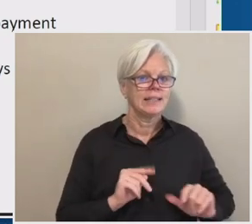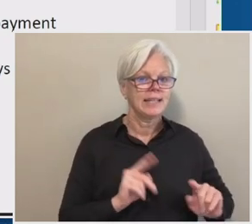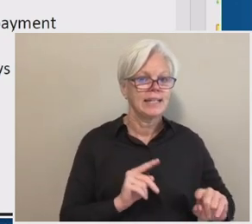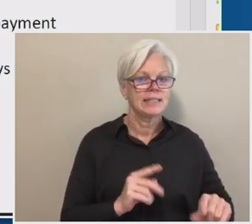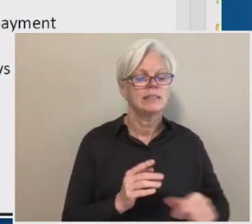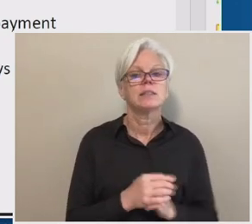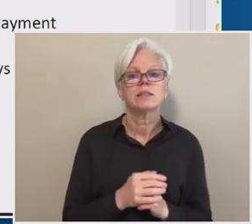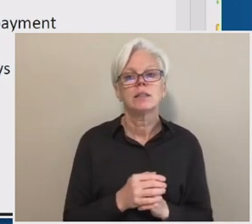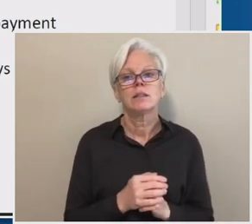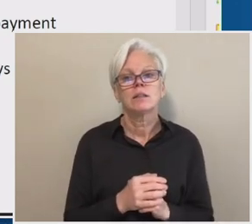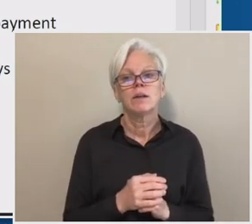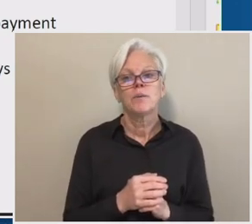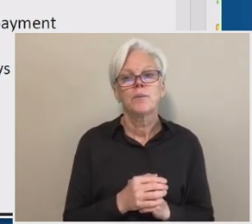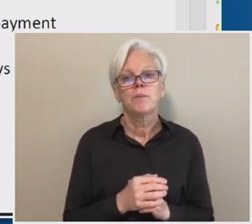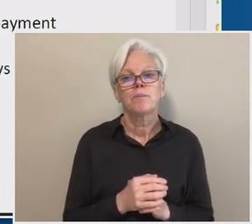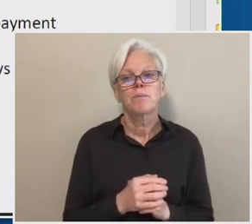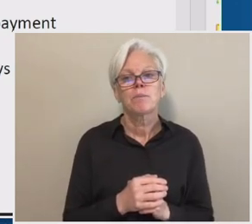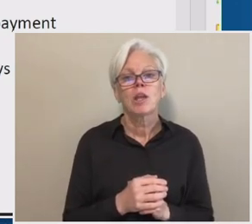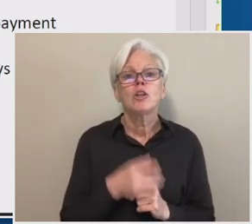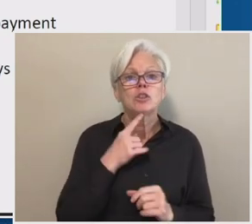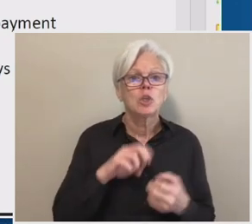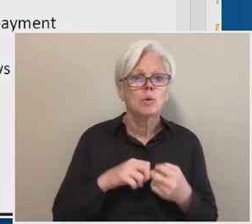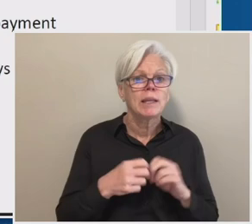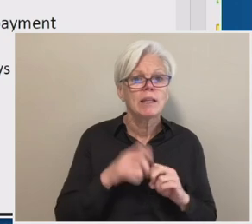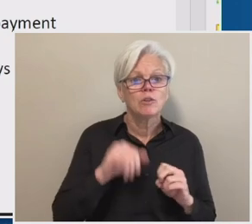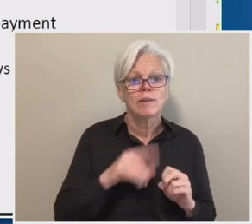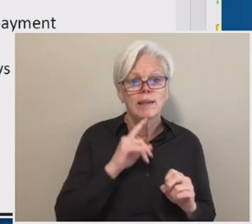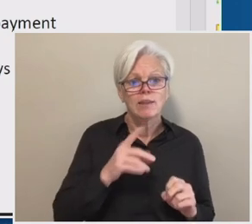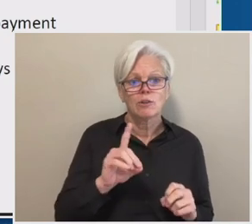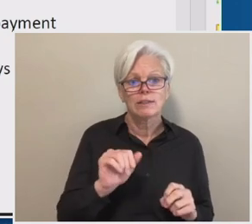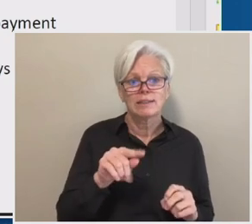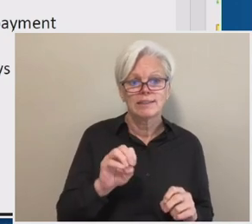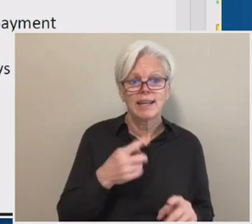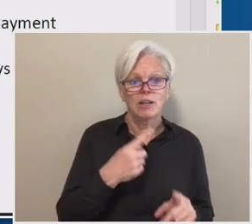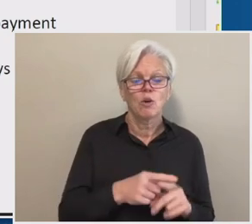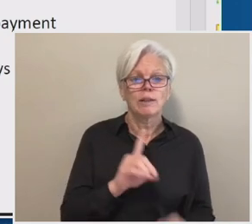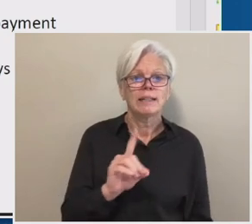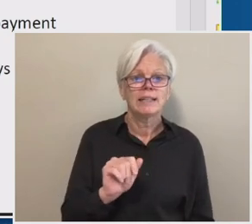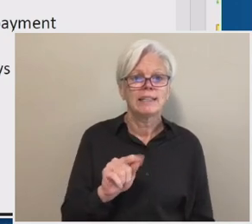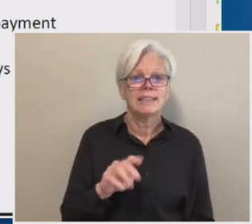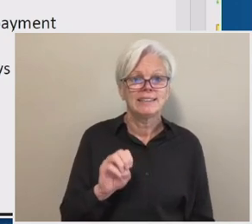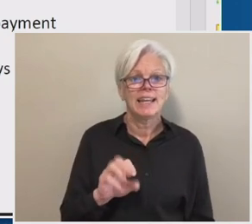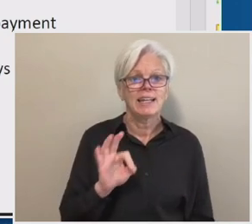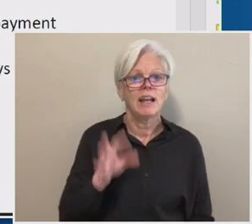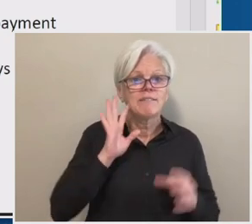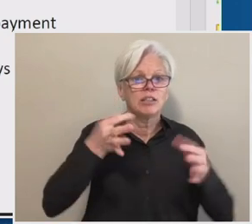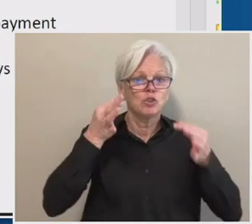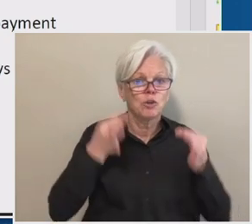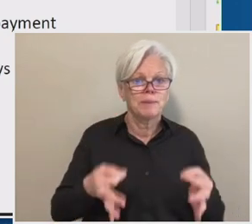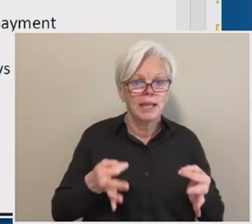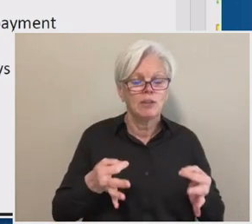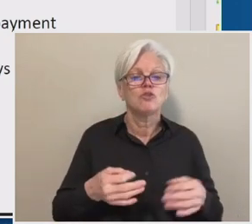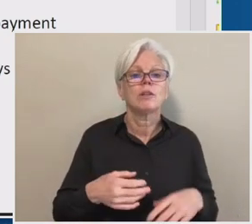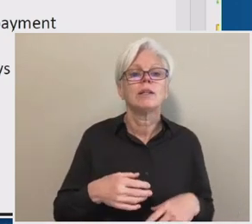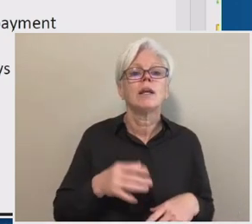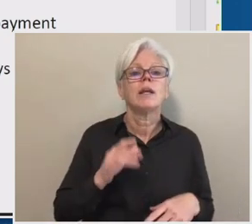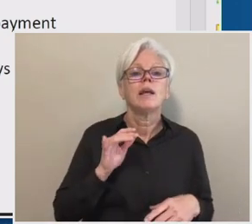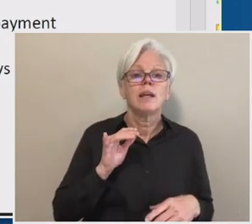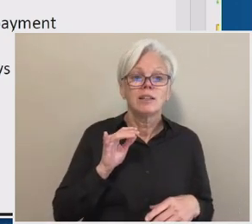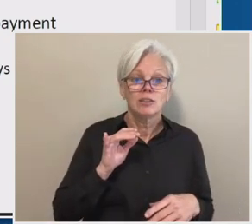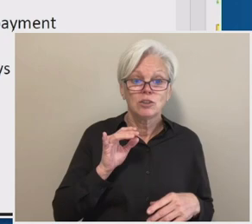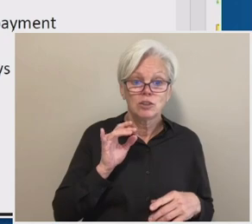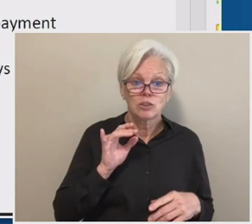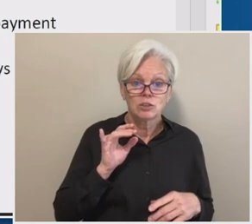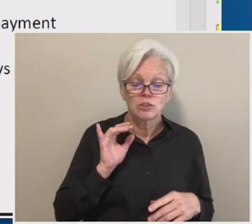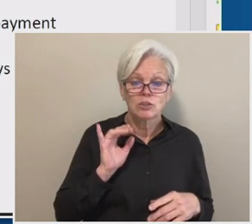is that, um, there is a date called the date of determination, um, that recognizes that, uh, the